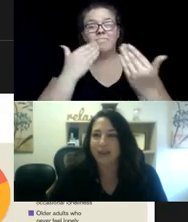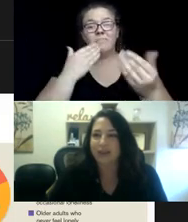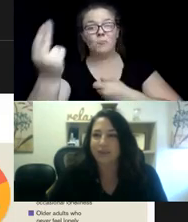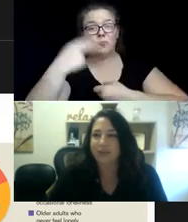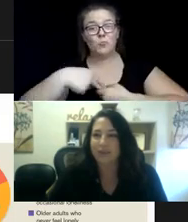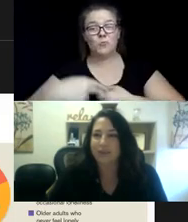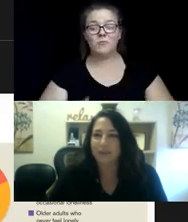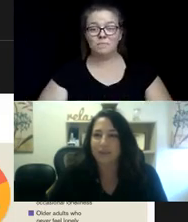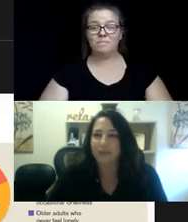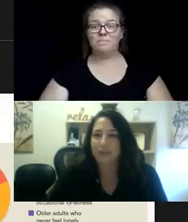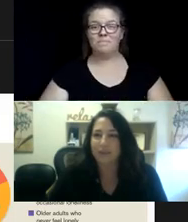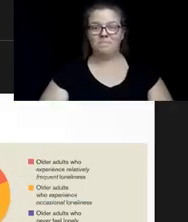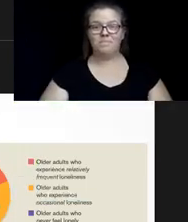me.